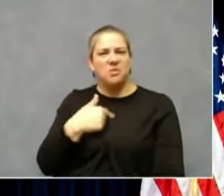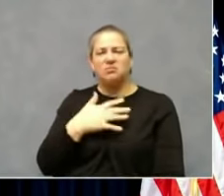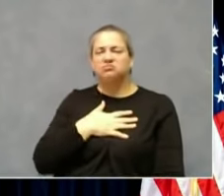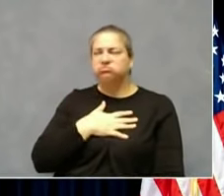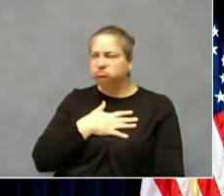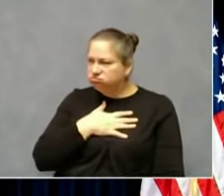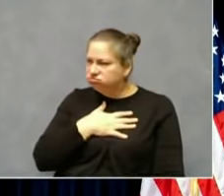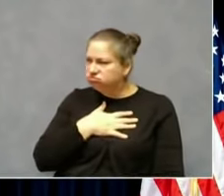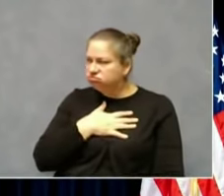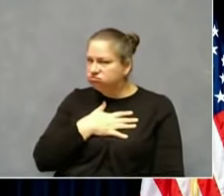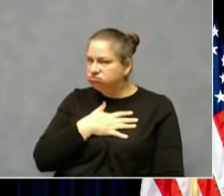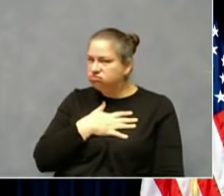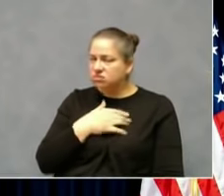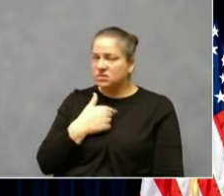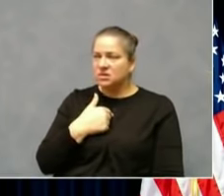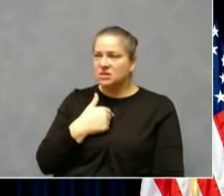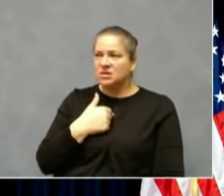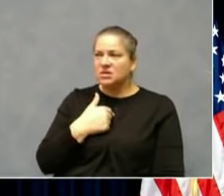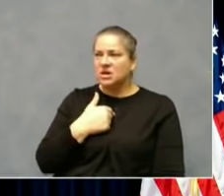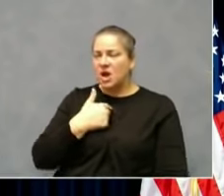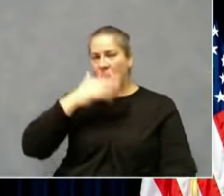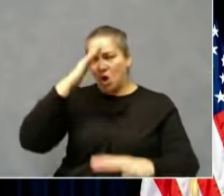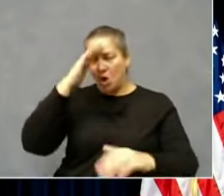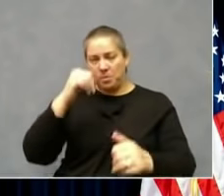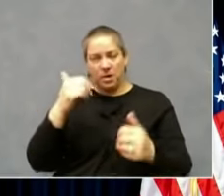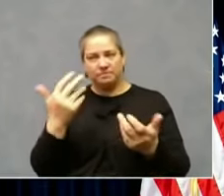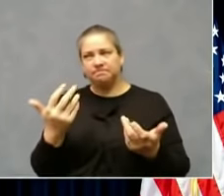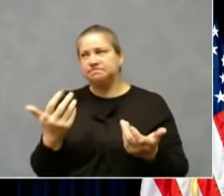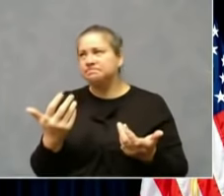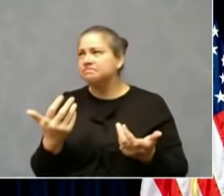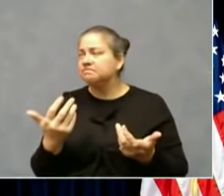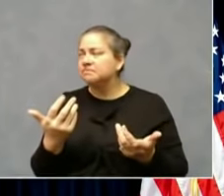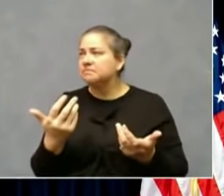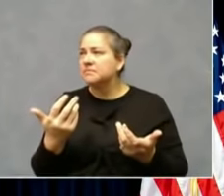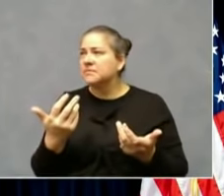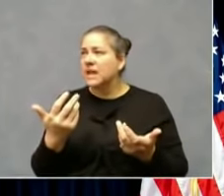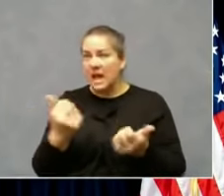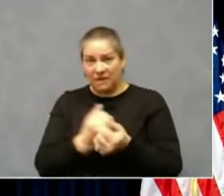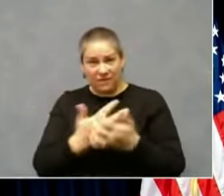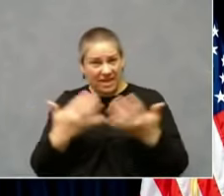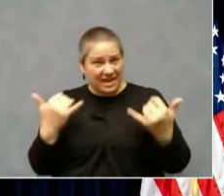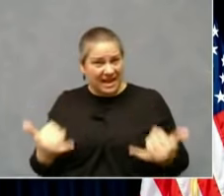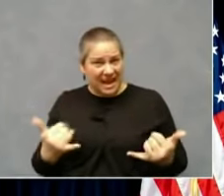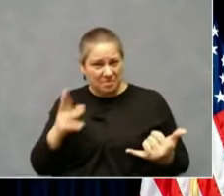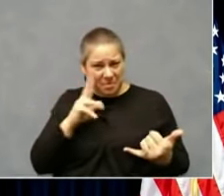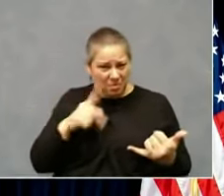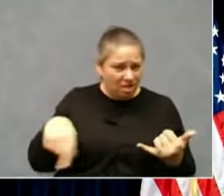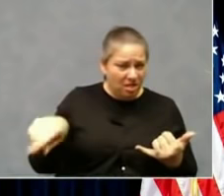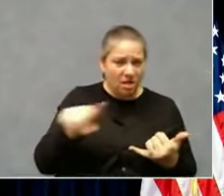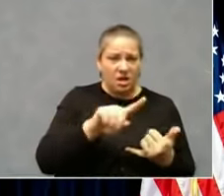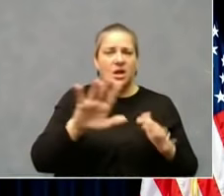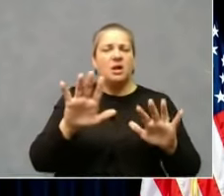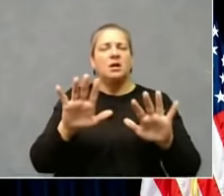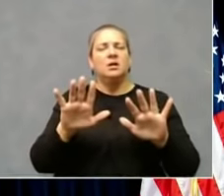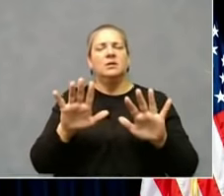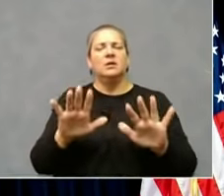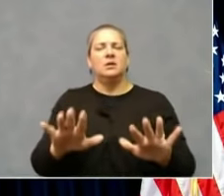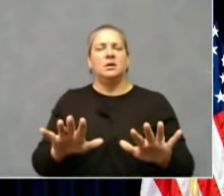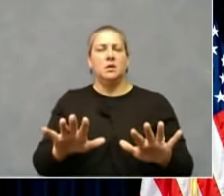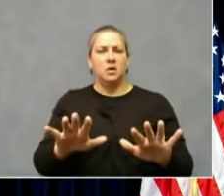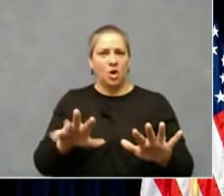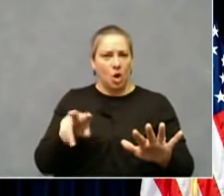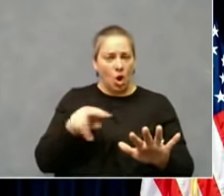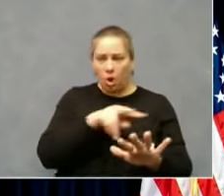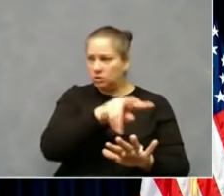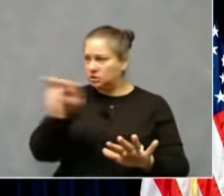with where everything is right now. People take a breath, look around and say, regardless of what I've been doing to date,